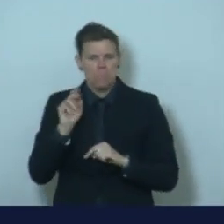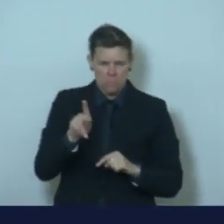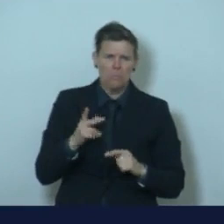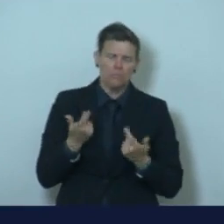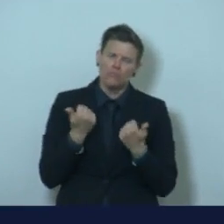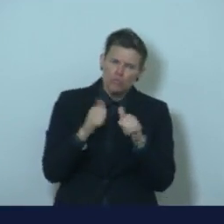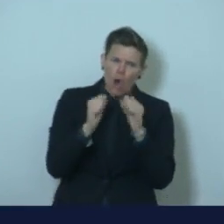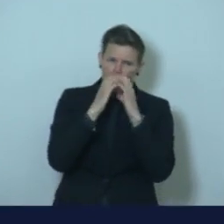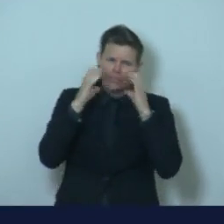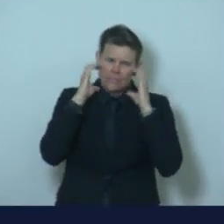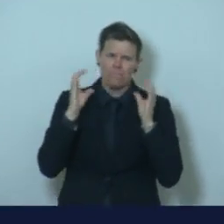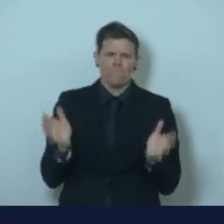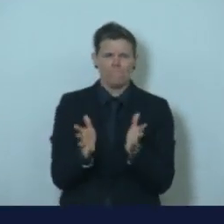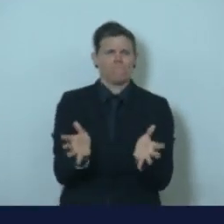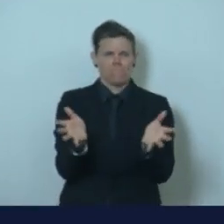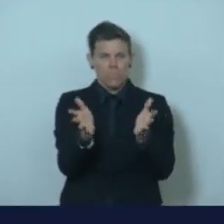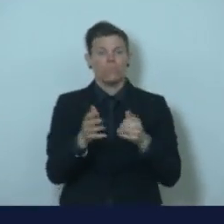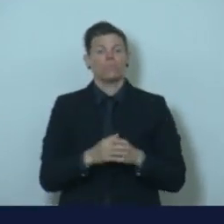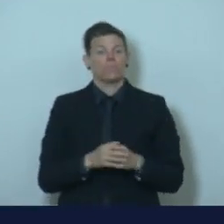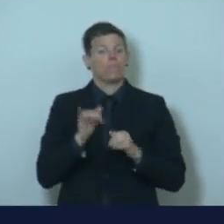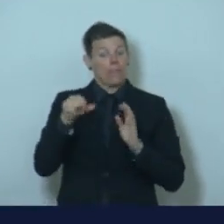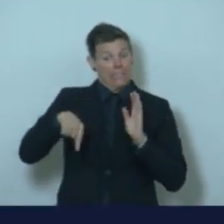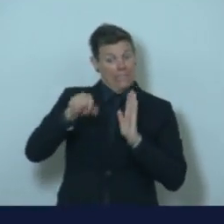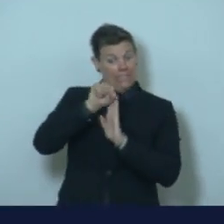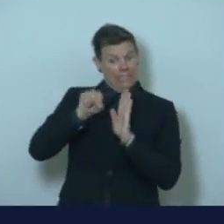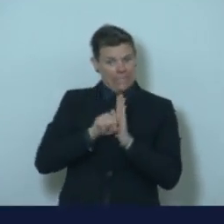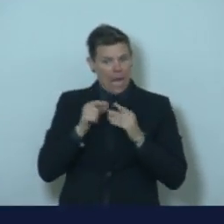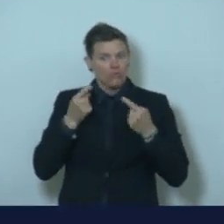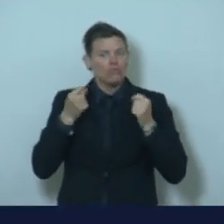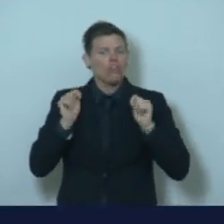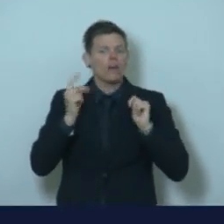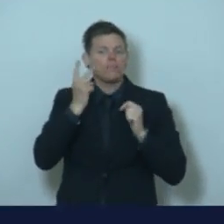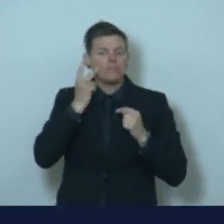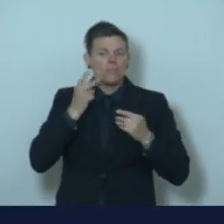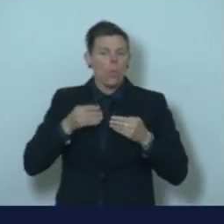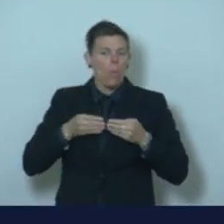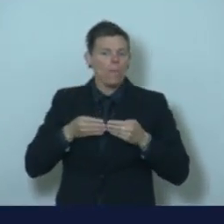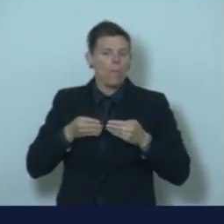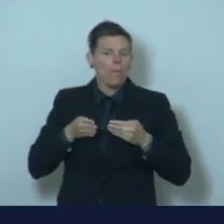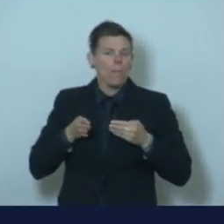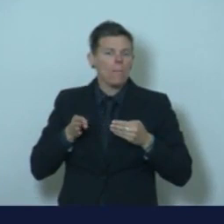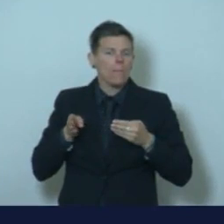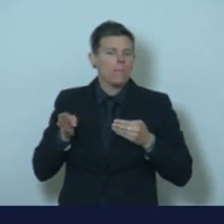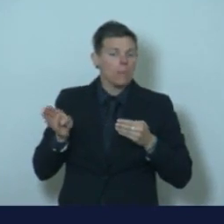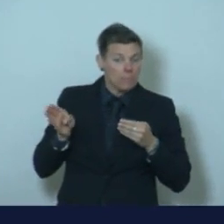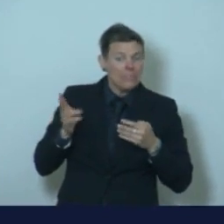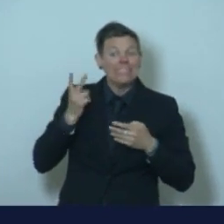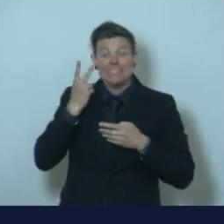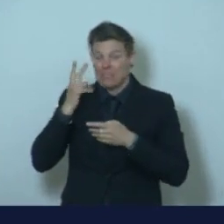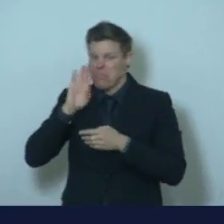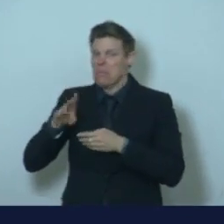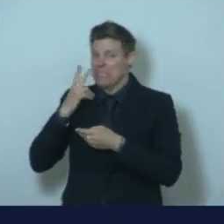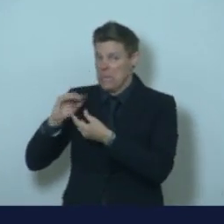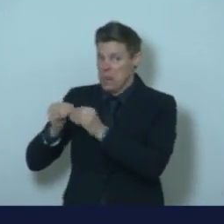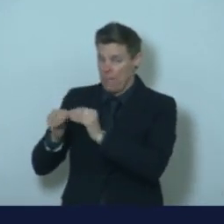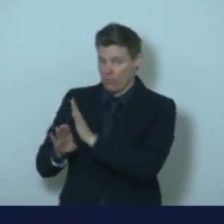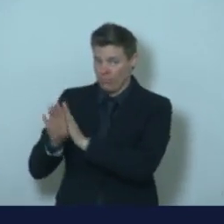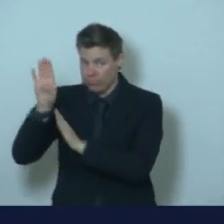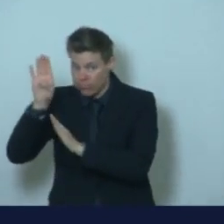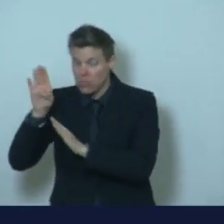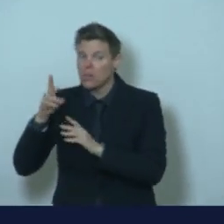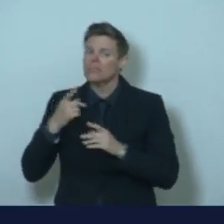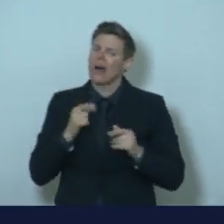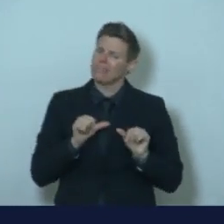opens up more and more and our risk increases, the only way we save lives